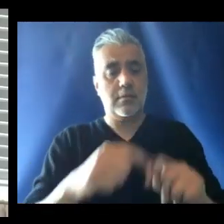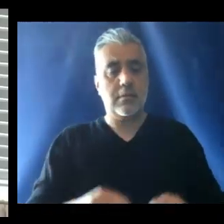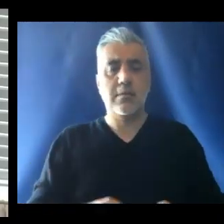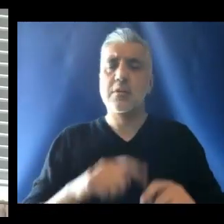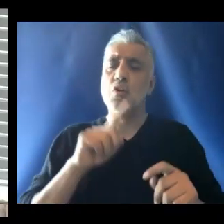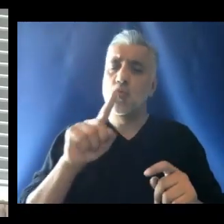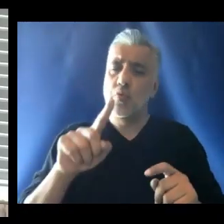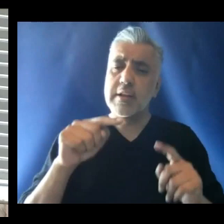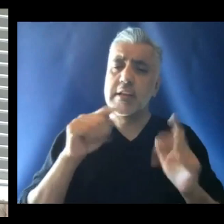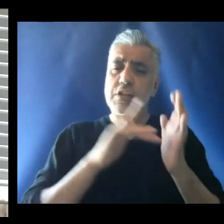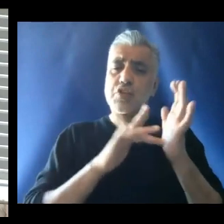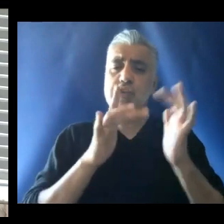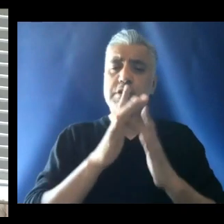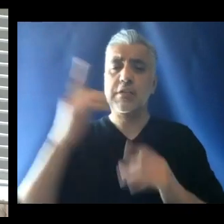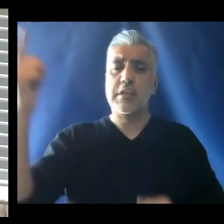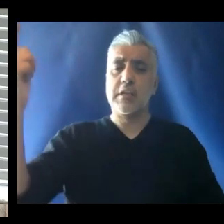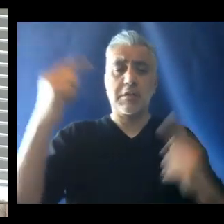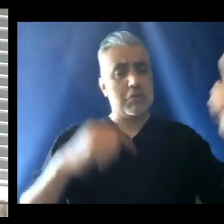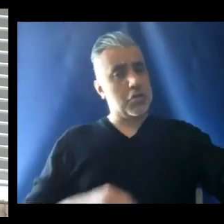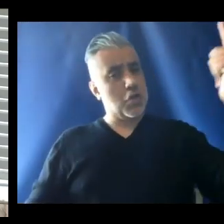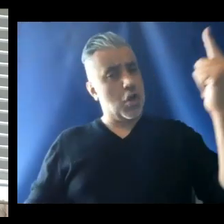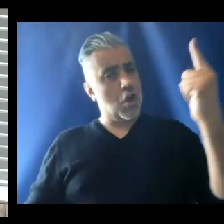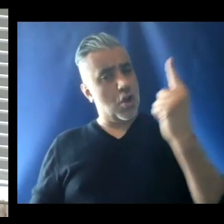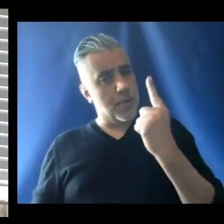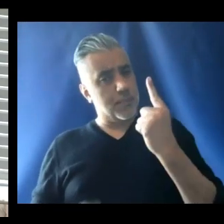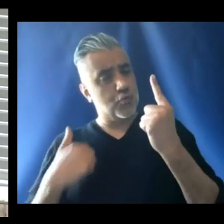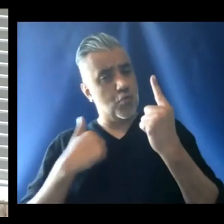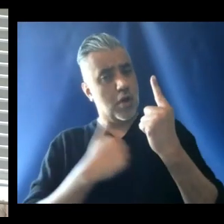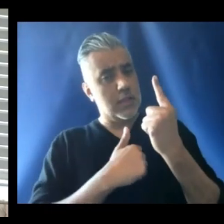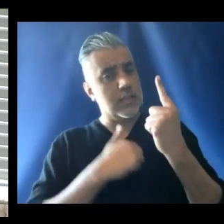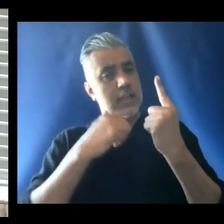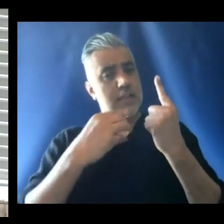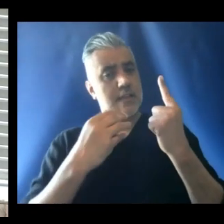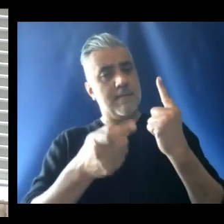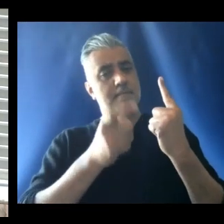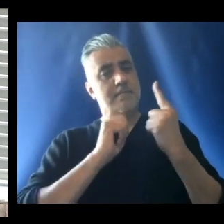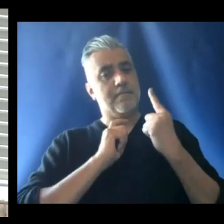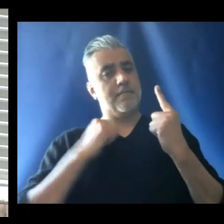When Jesus comes near to us, he fills us with joy.